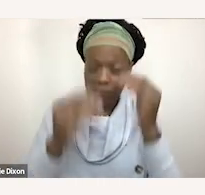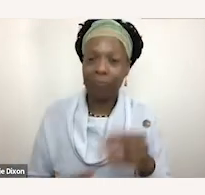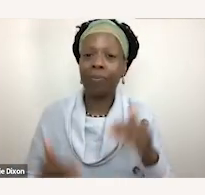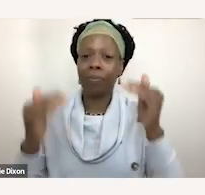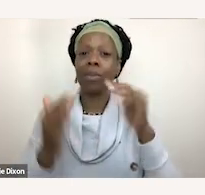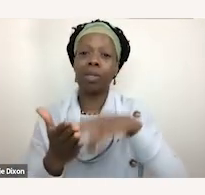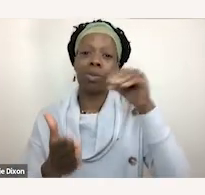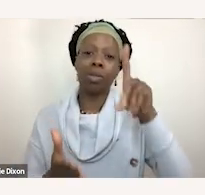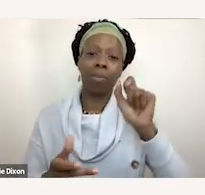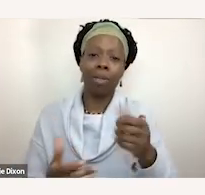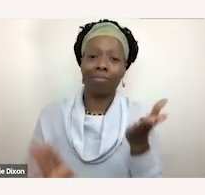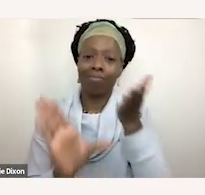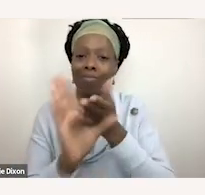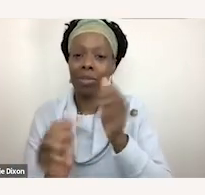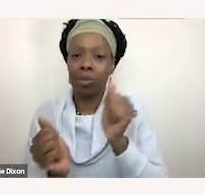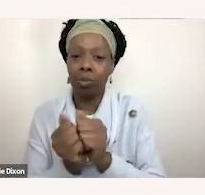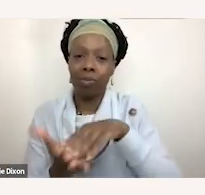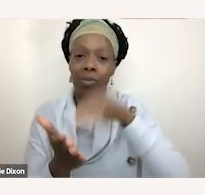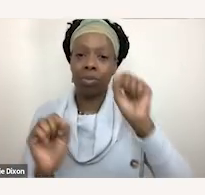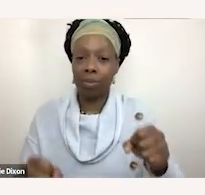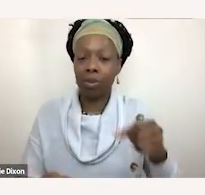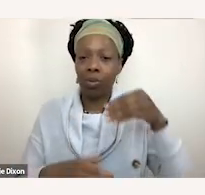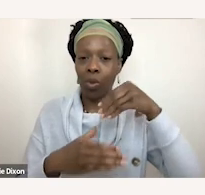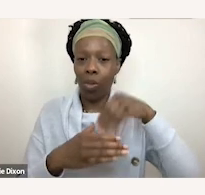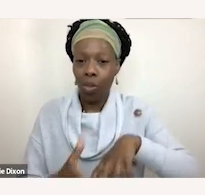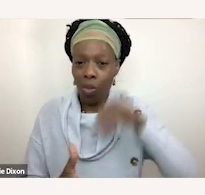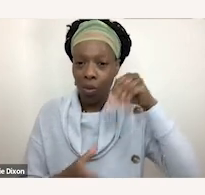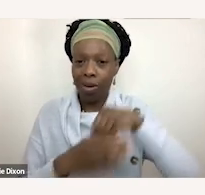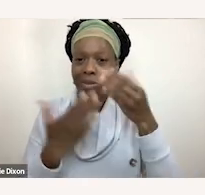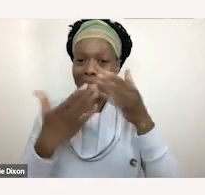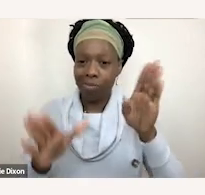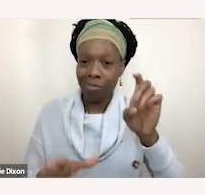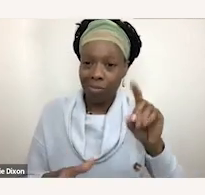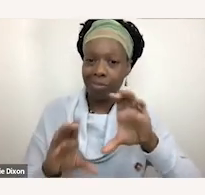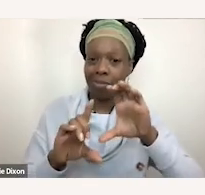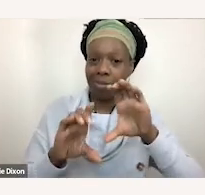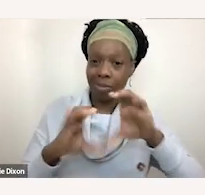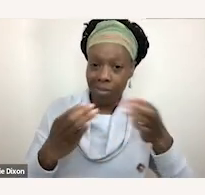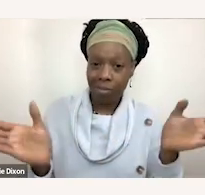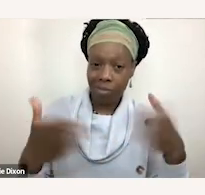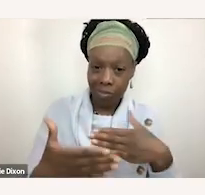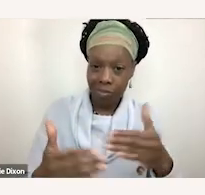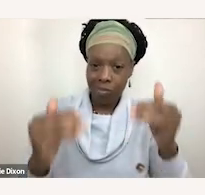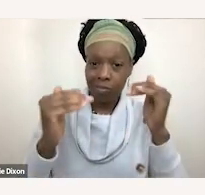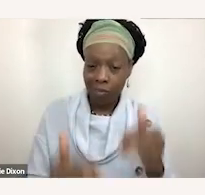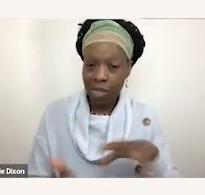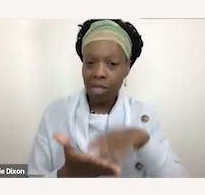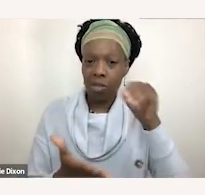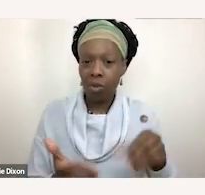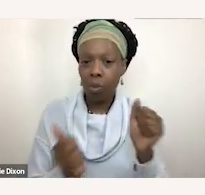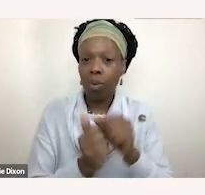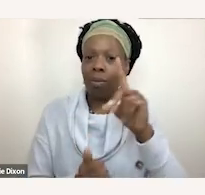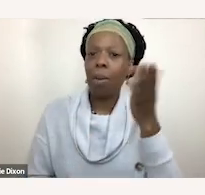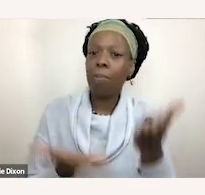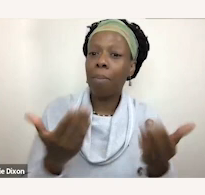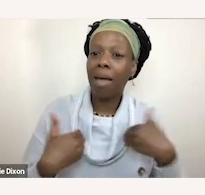learn in a general education classroom and a student with a disability may have a 504 plan rather than an IEP depending on